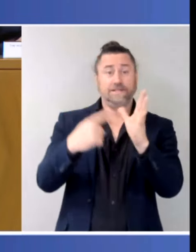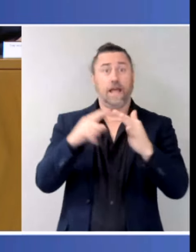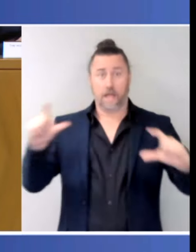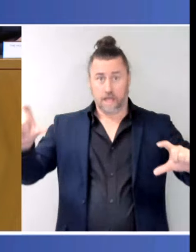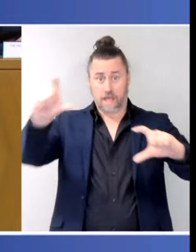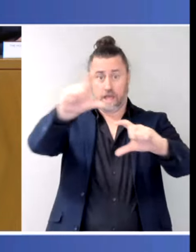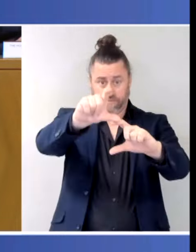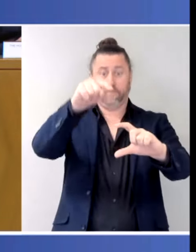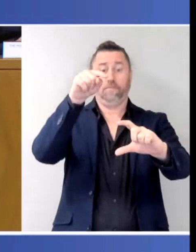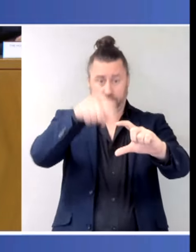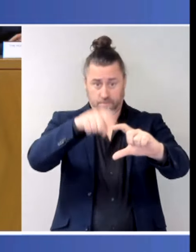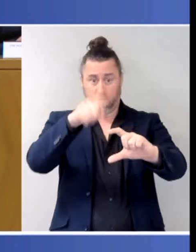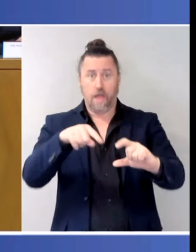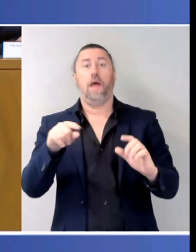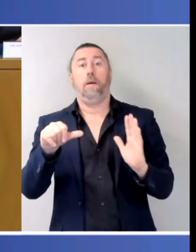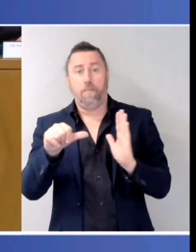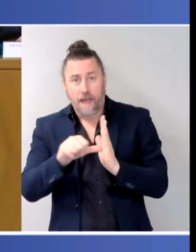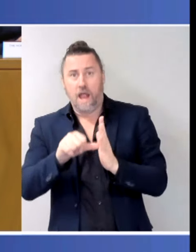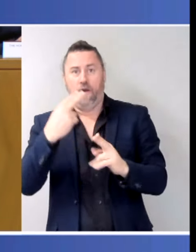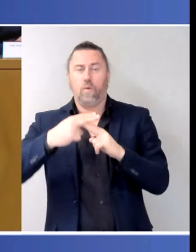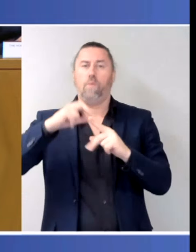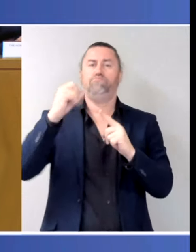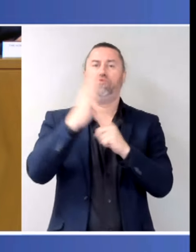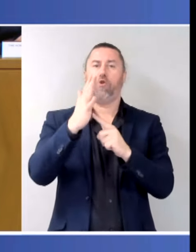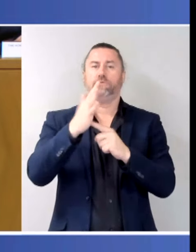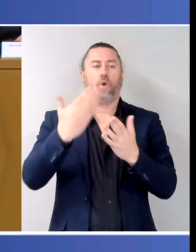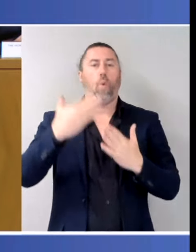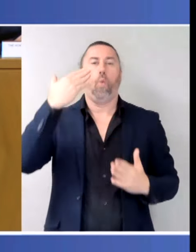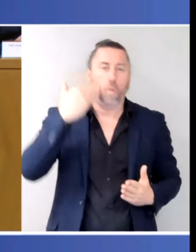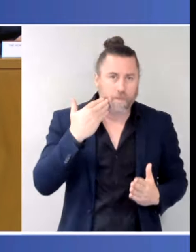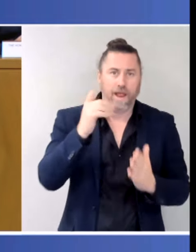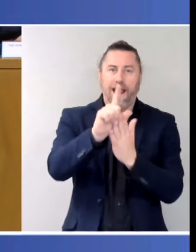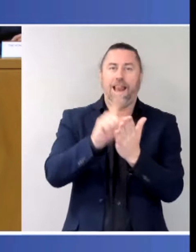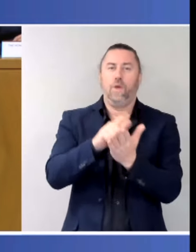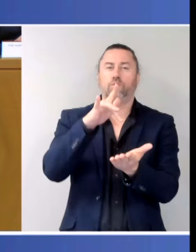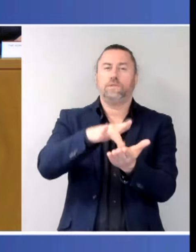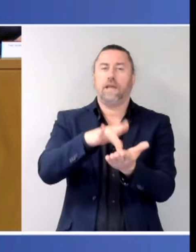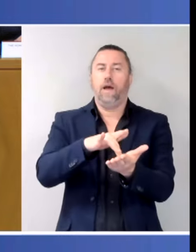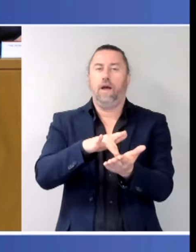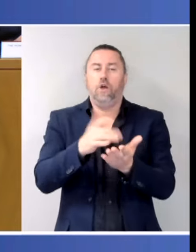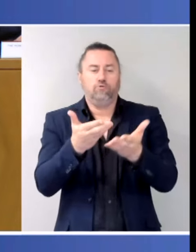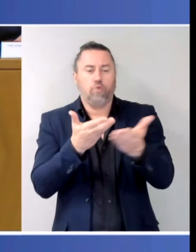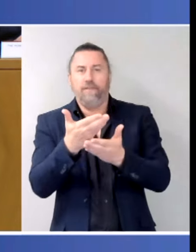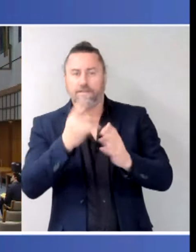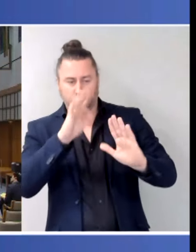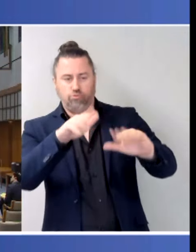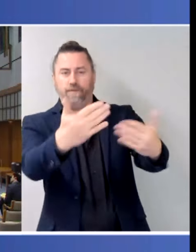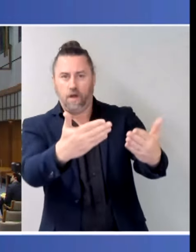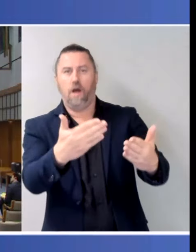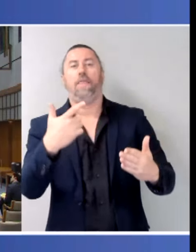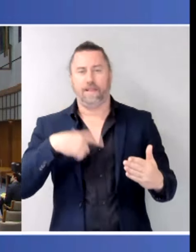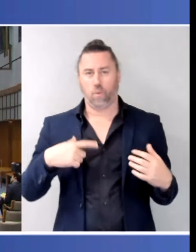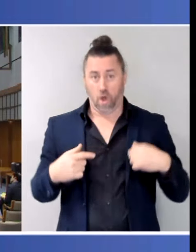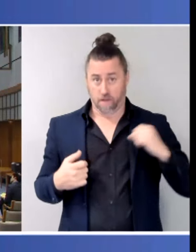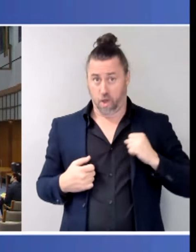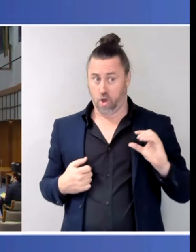have been prioritised. That is the purpose of the additional Commonwealth funding. Anna? And then we'll go over here for a bit.